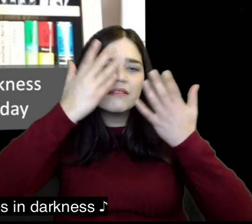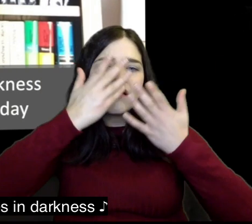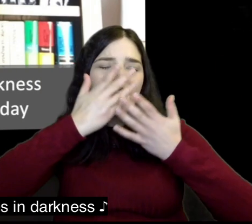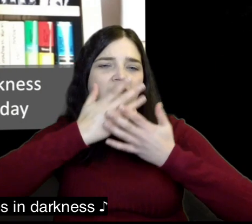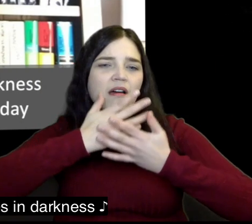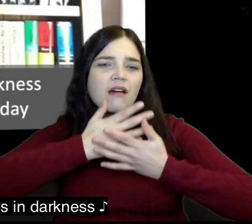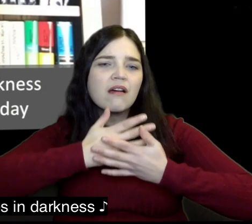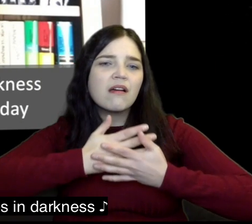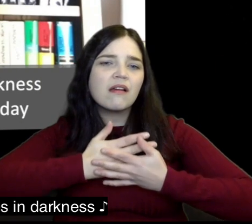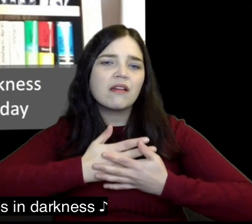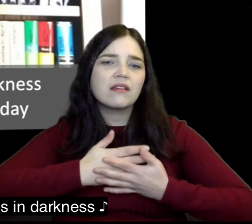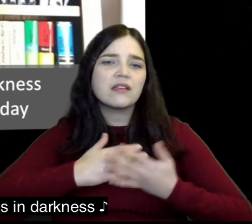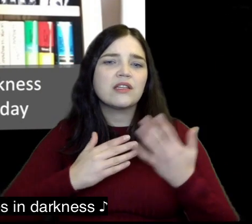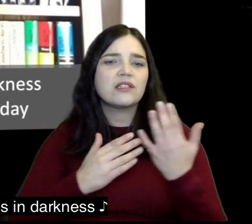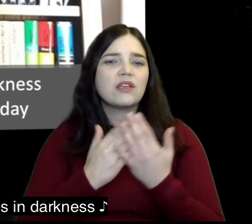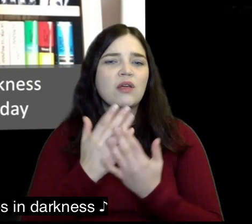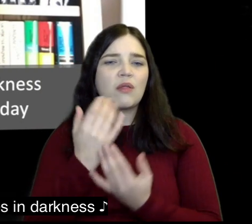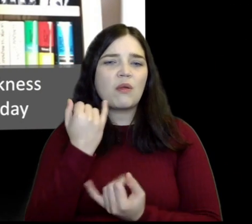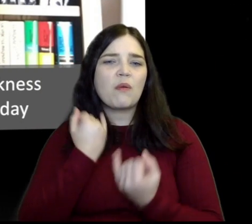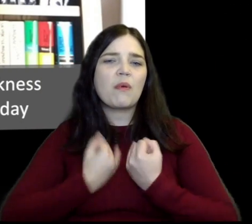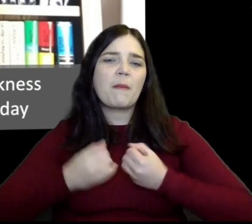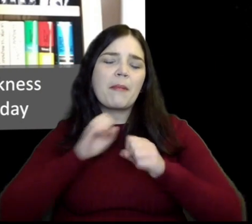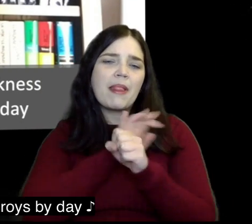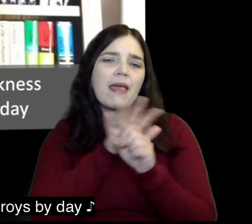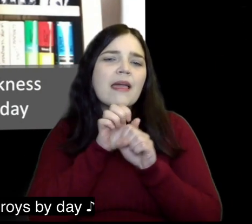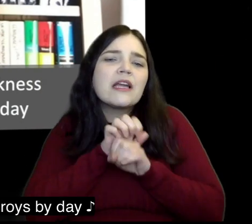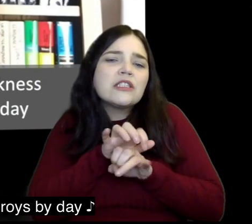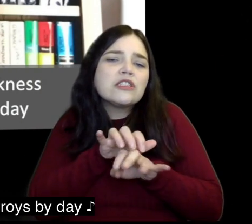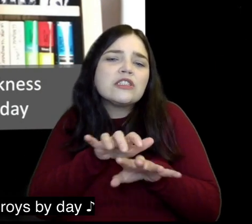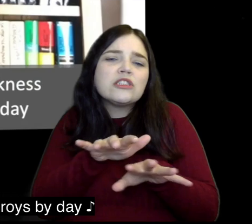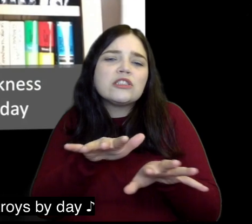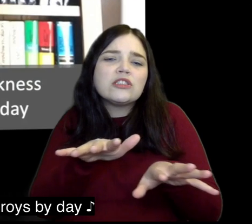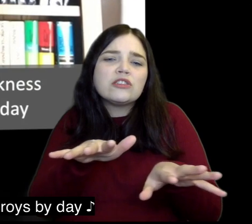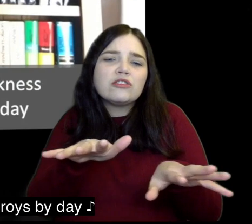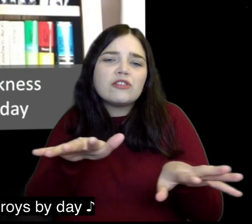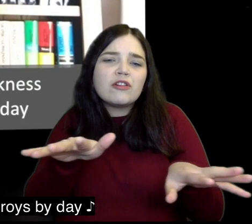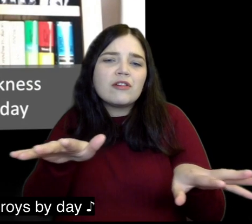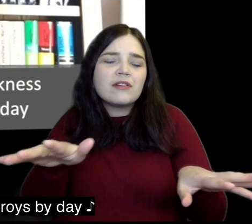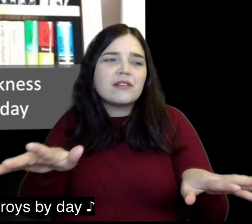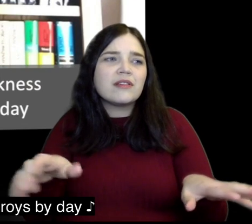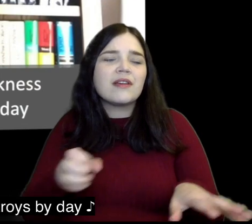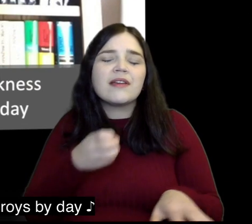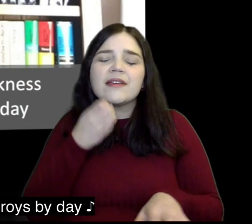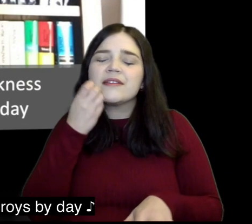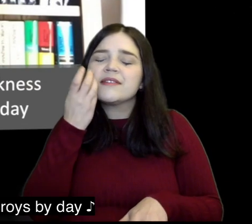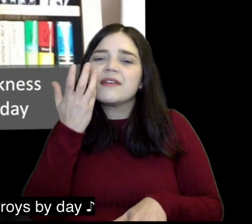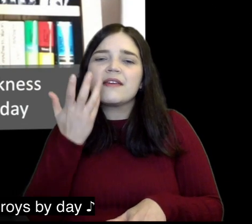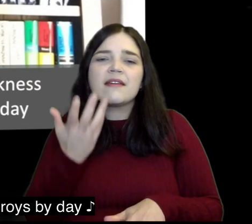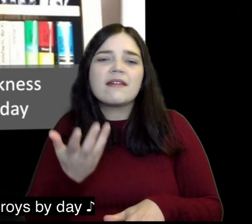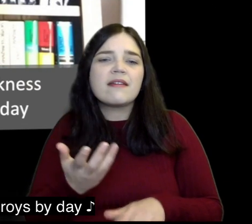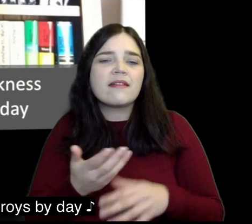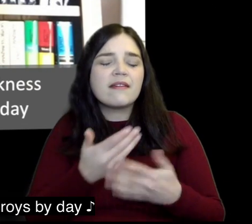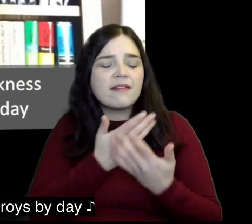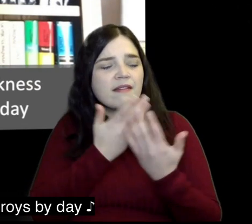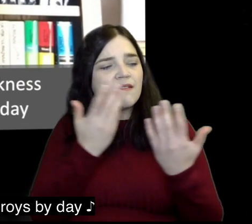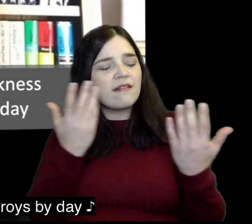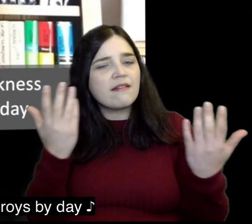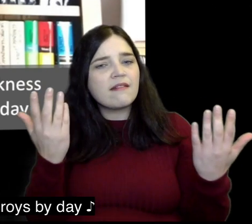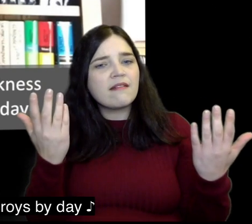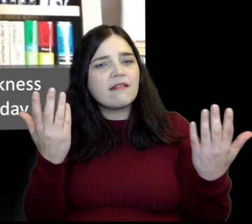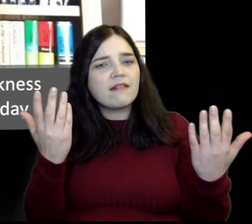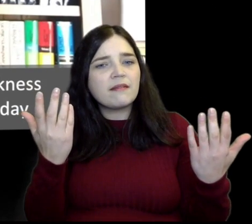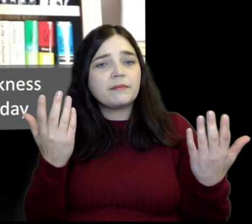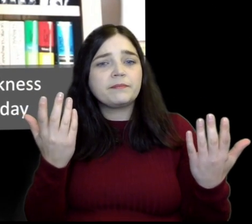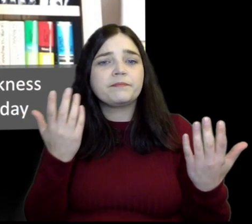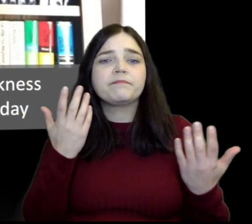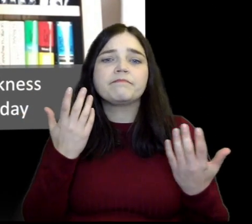though a sickness hides in darkness though a plague